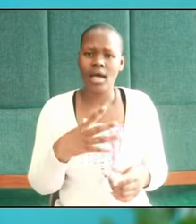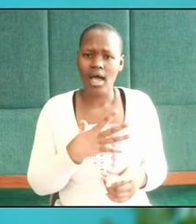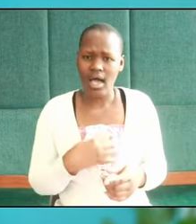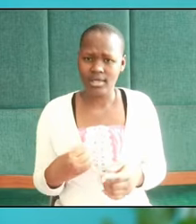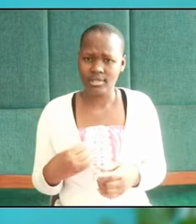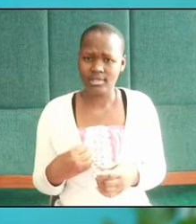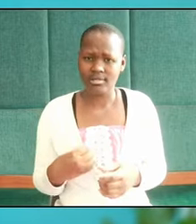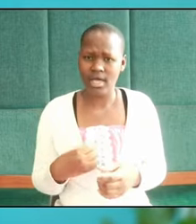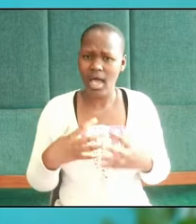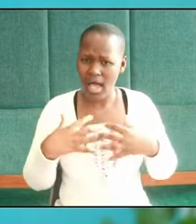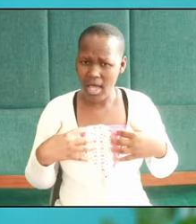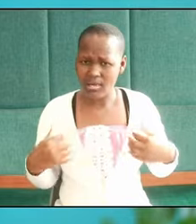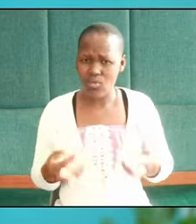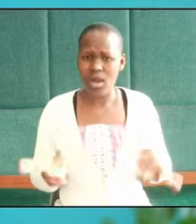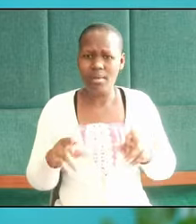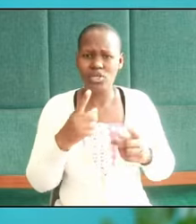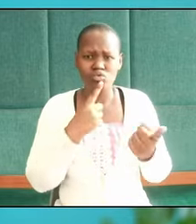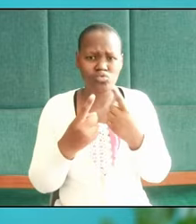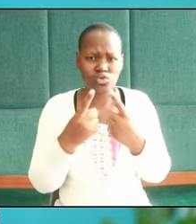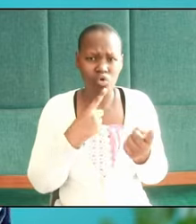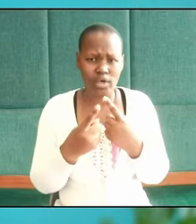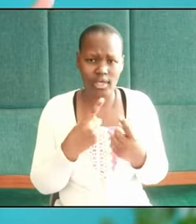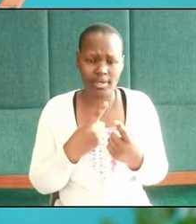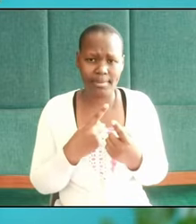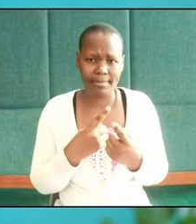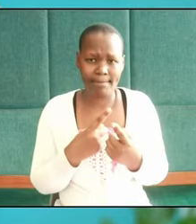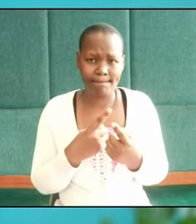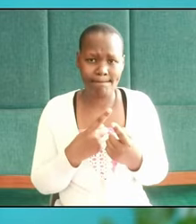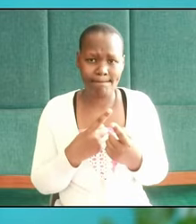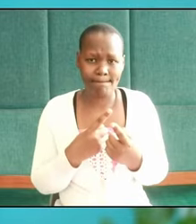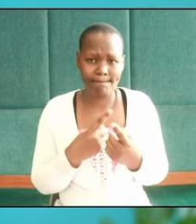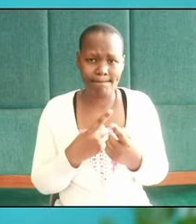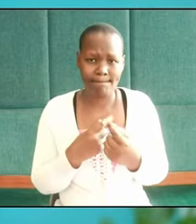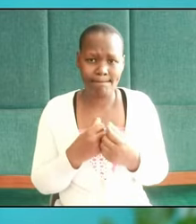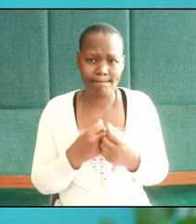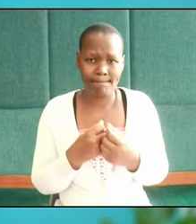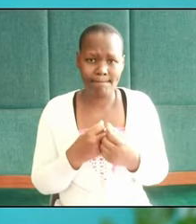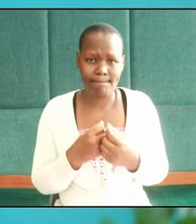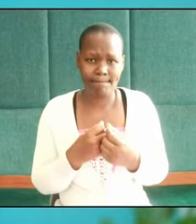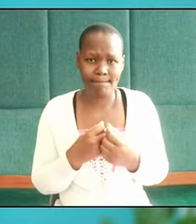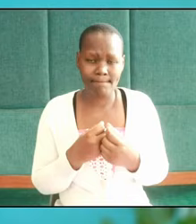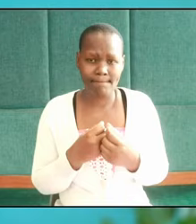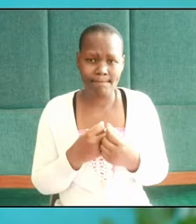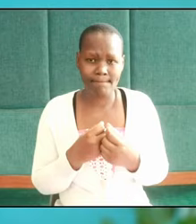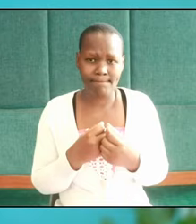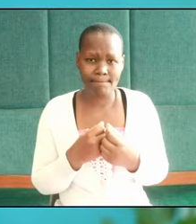happened to be the talking donkeys of Narnia.